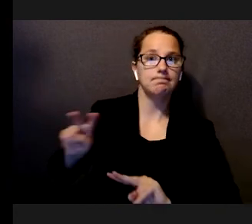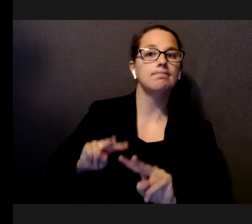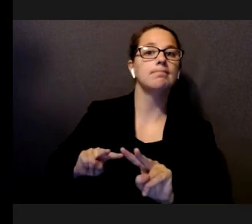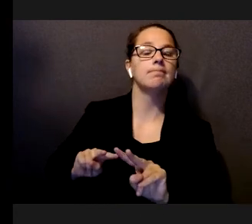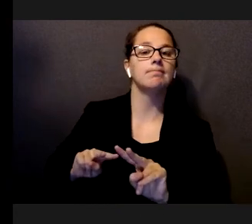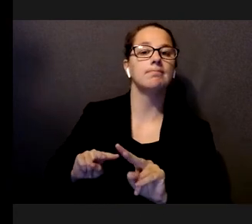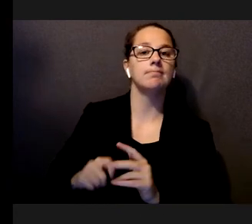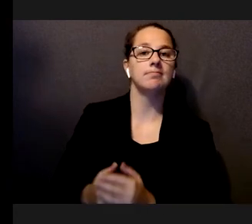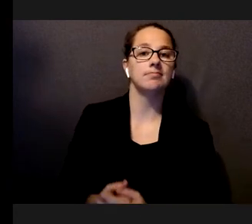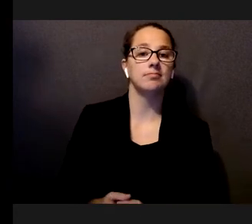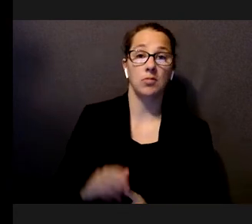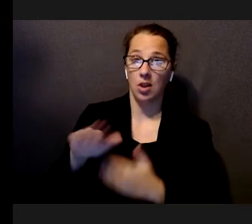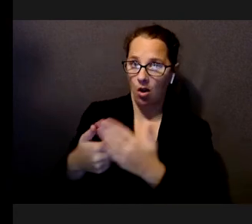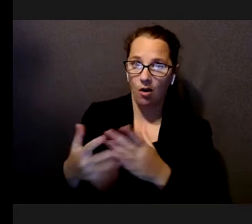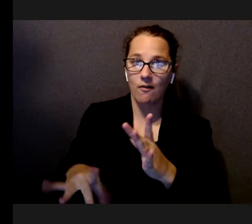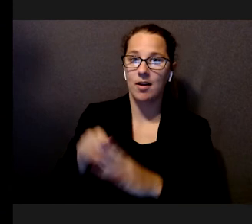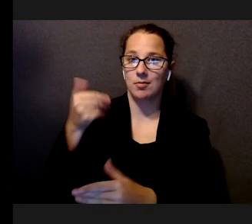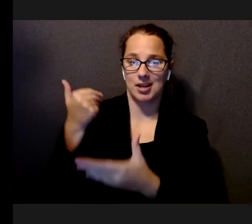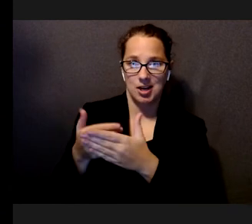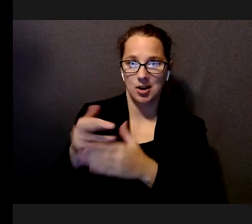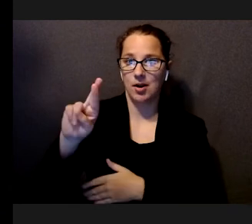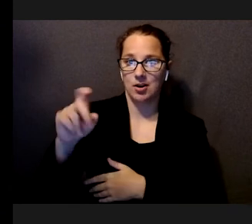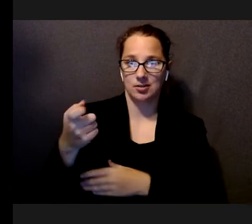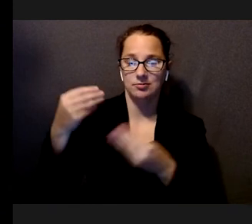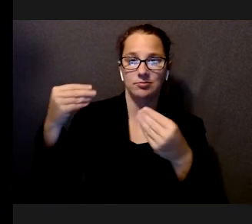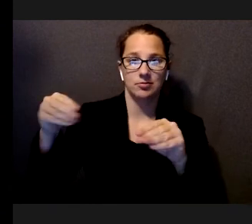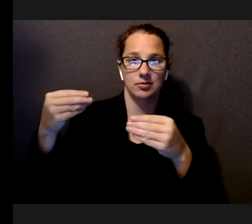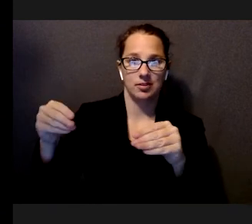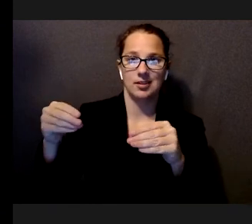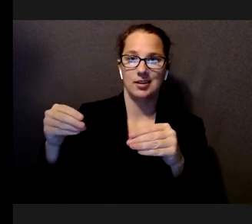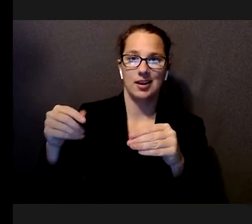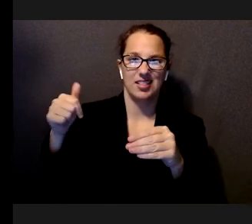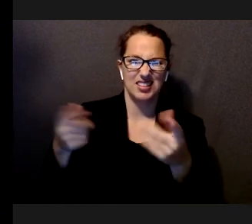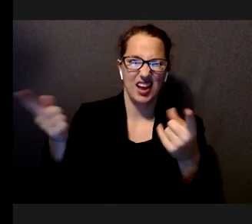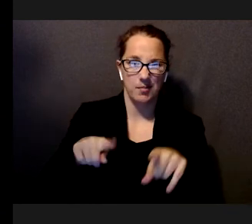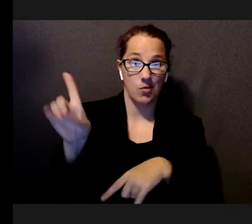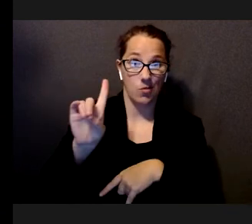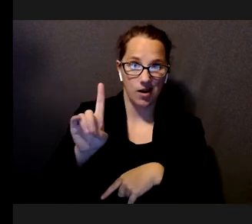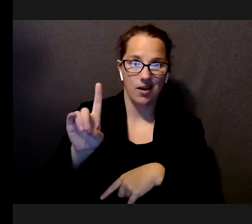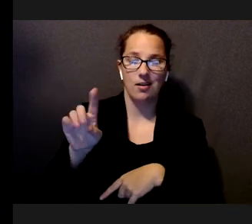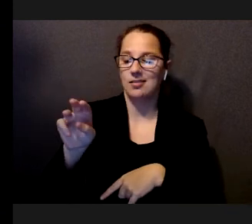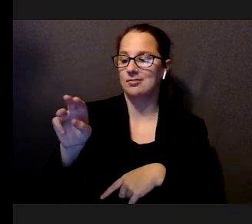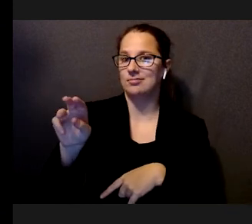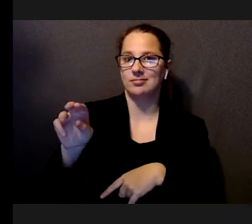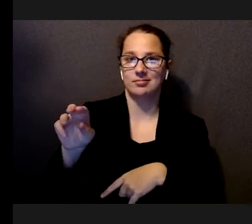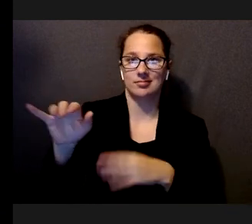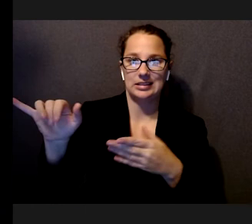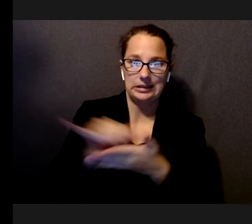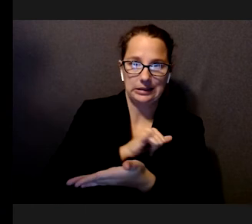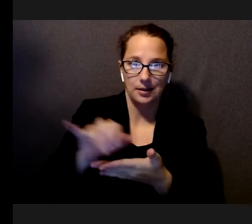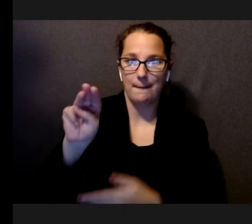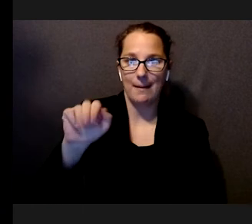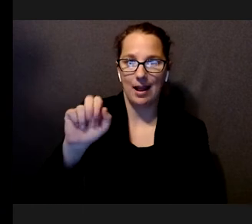They all found a nearby pharmacy, and, you know, this was done in a very dense area in Manhattan, so there were actually